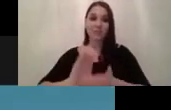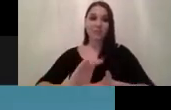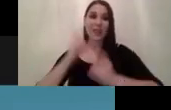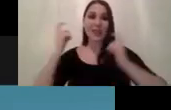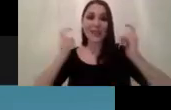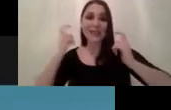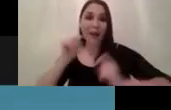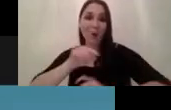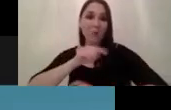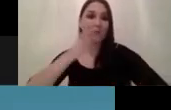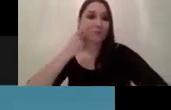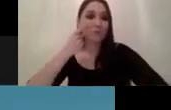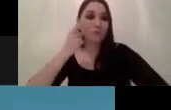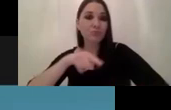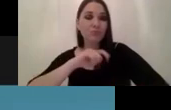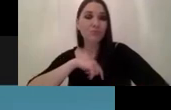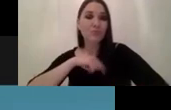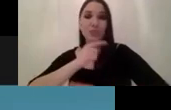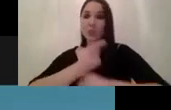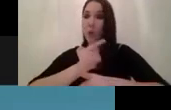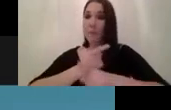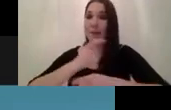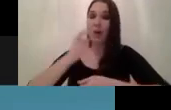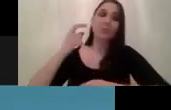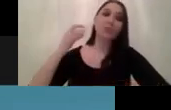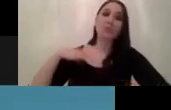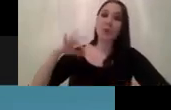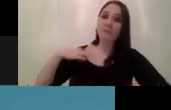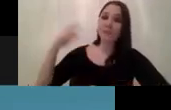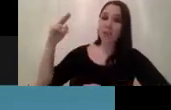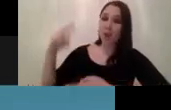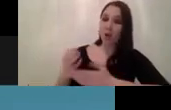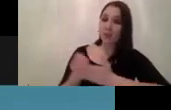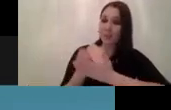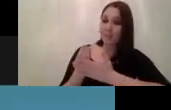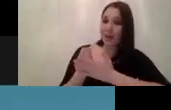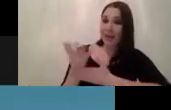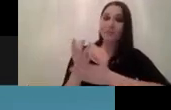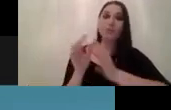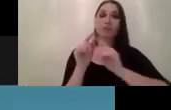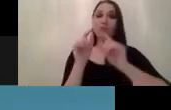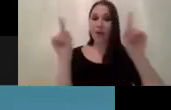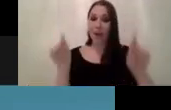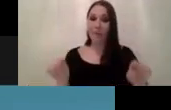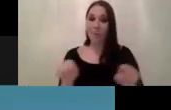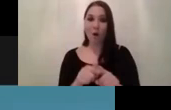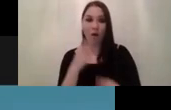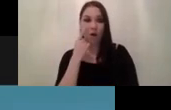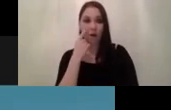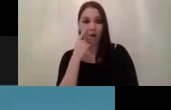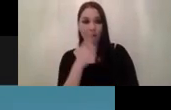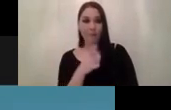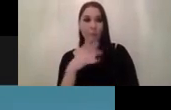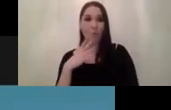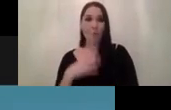about machine learning let's not talk about the profits or losses but let's think about the framework so softbank says that they want